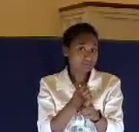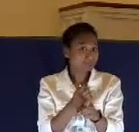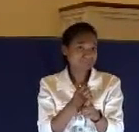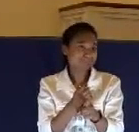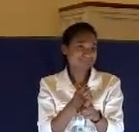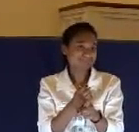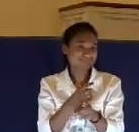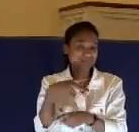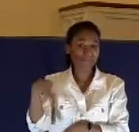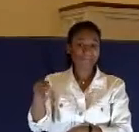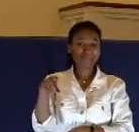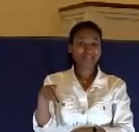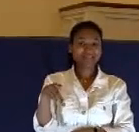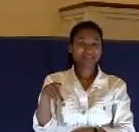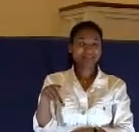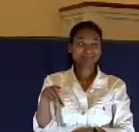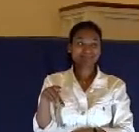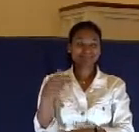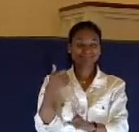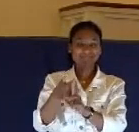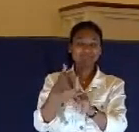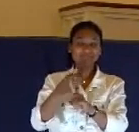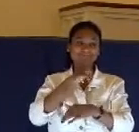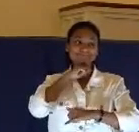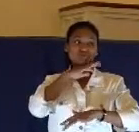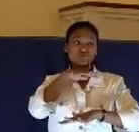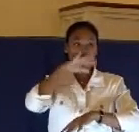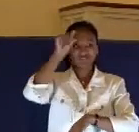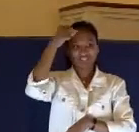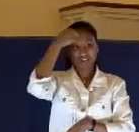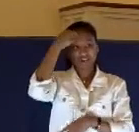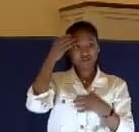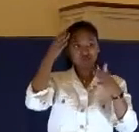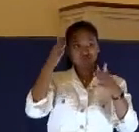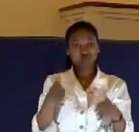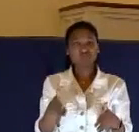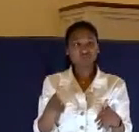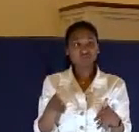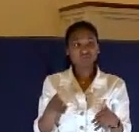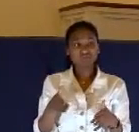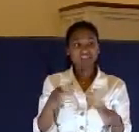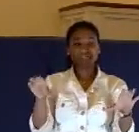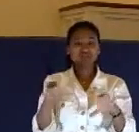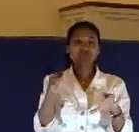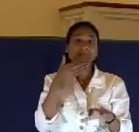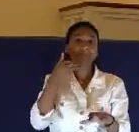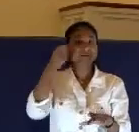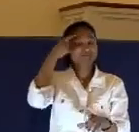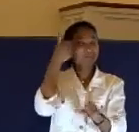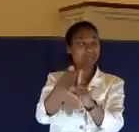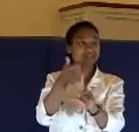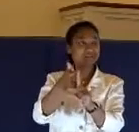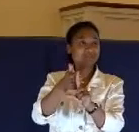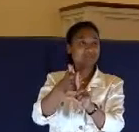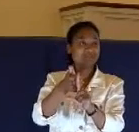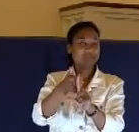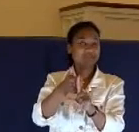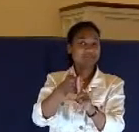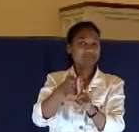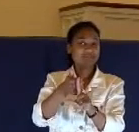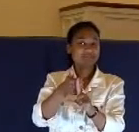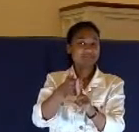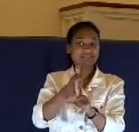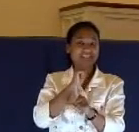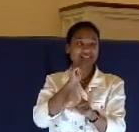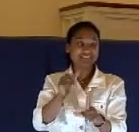Pilate reveals himself to be a corrupt governor. You know why? Because he does what's best for himself politically. He